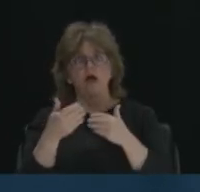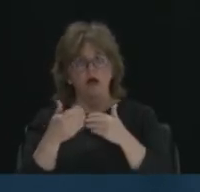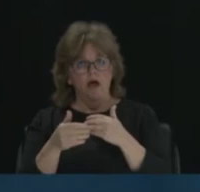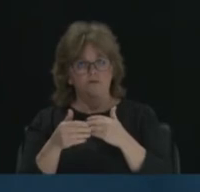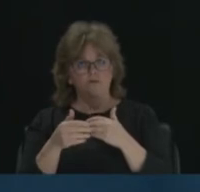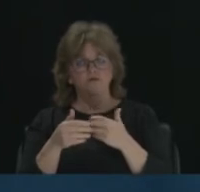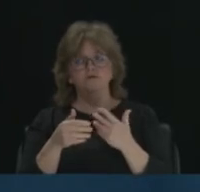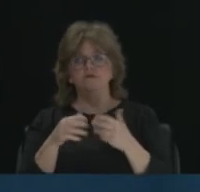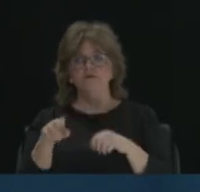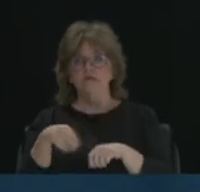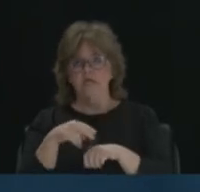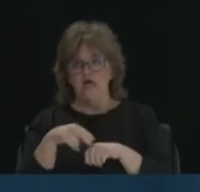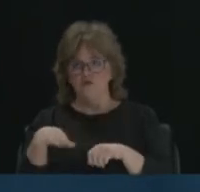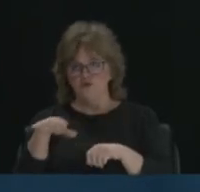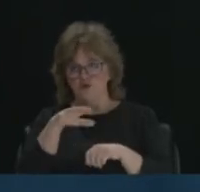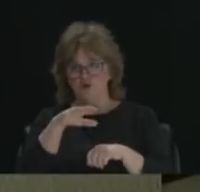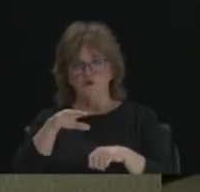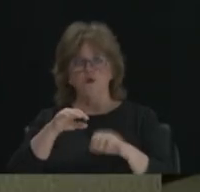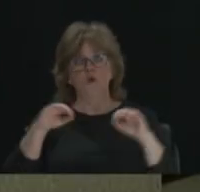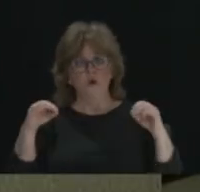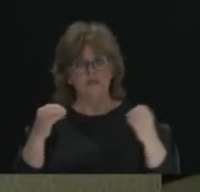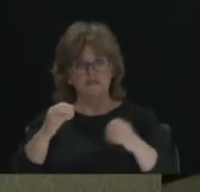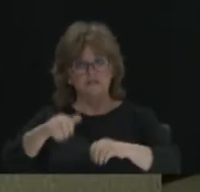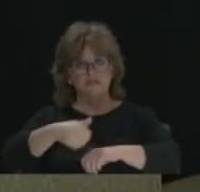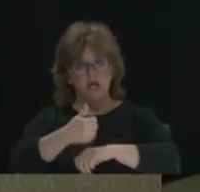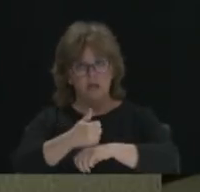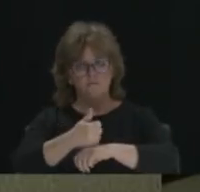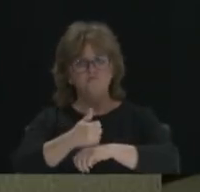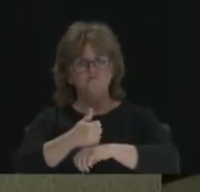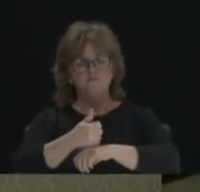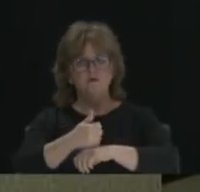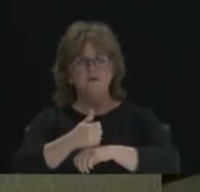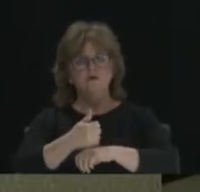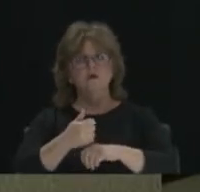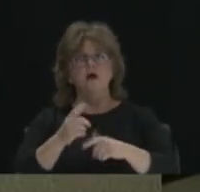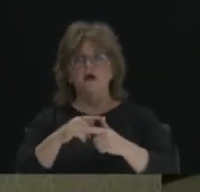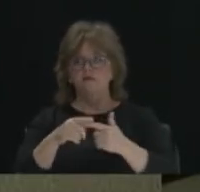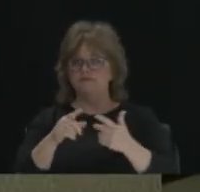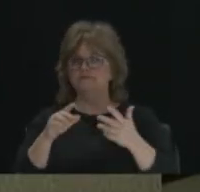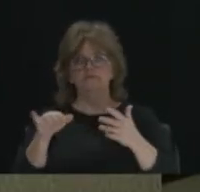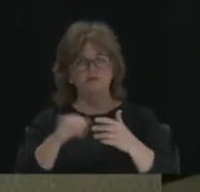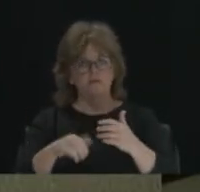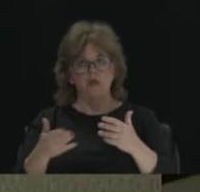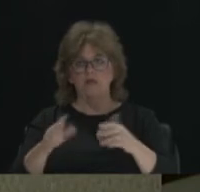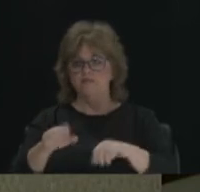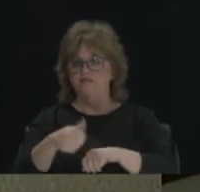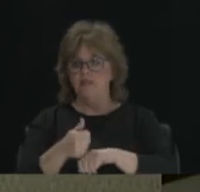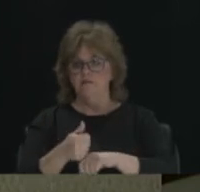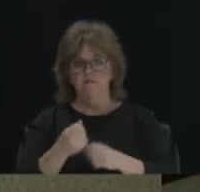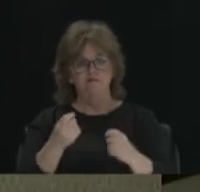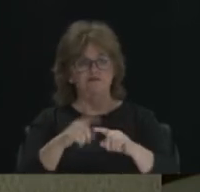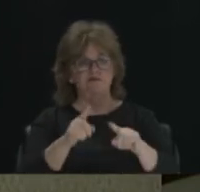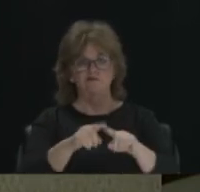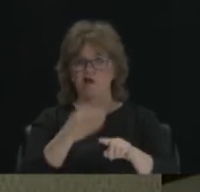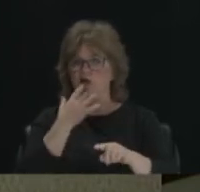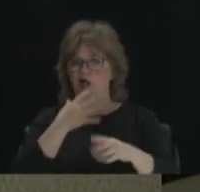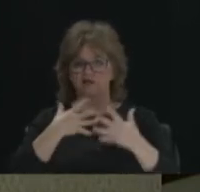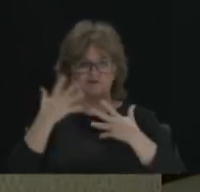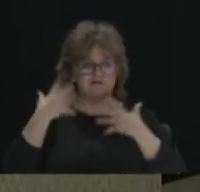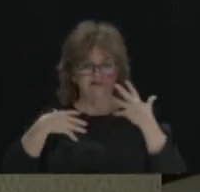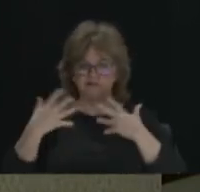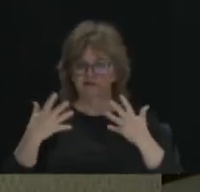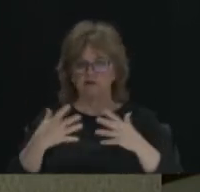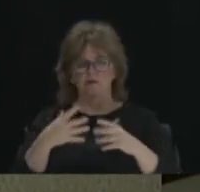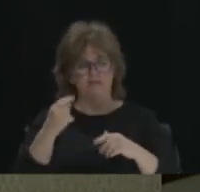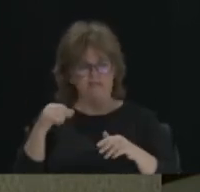of the national organization. And our organization started the same way by a multiracial group of activists striving to eliminate racial hatred and racial